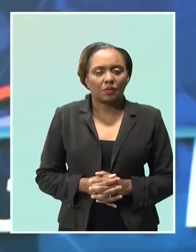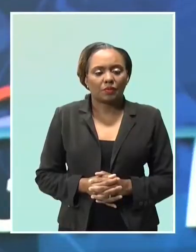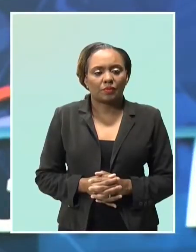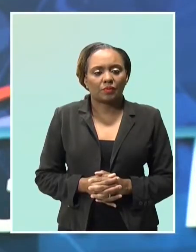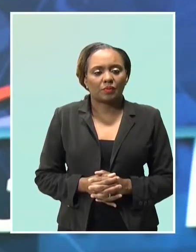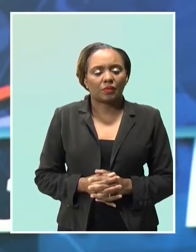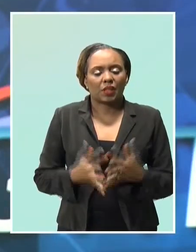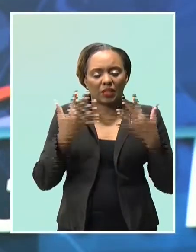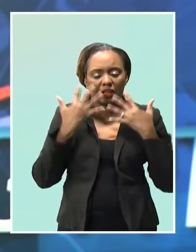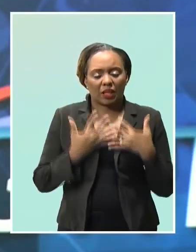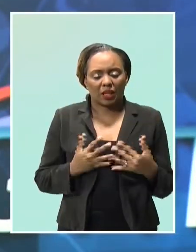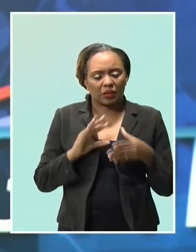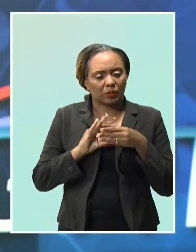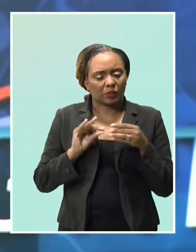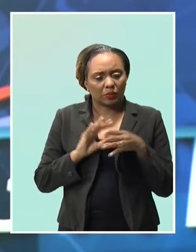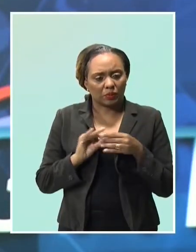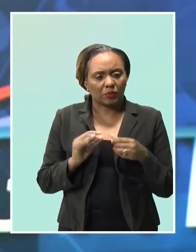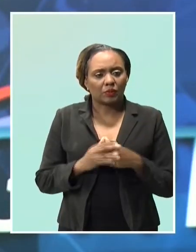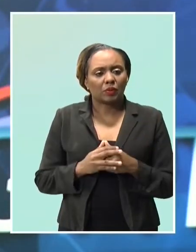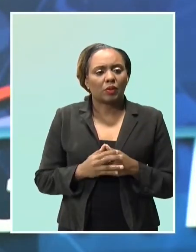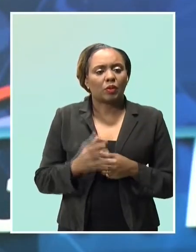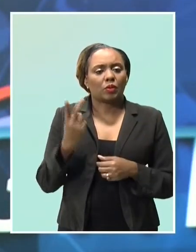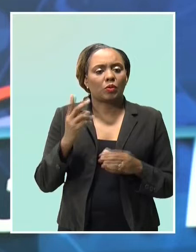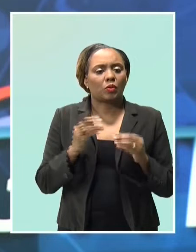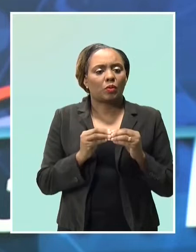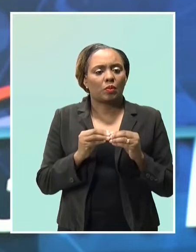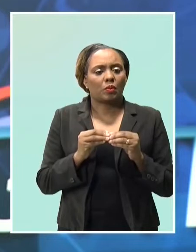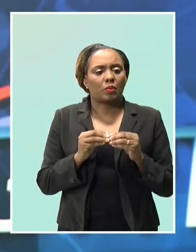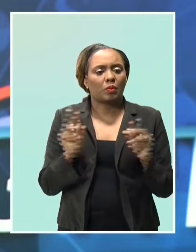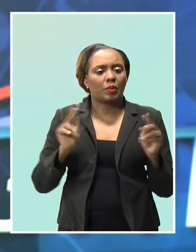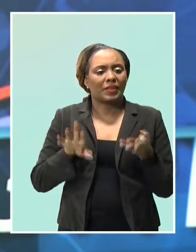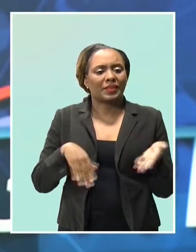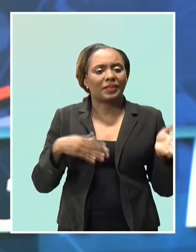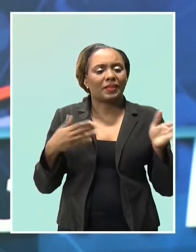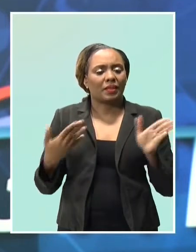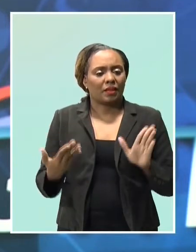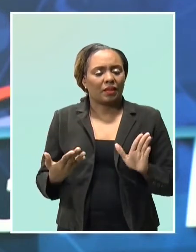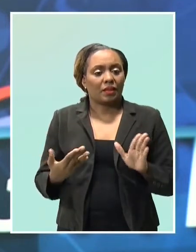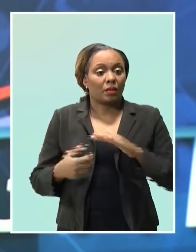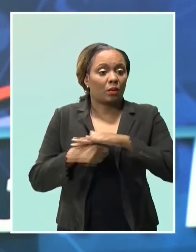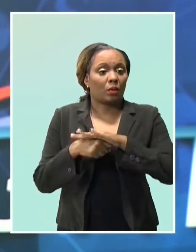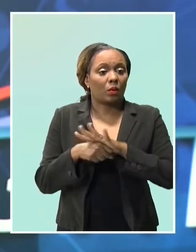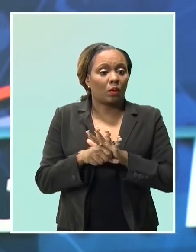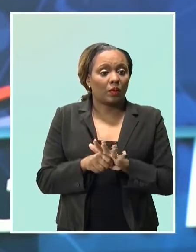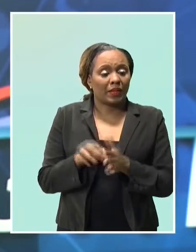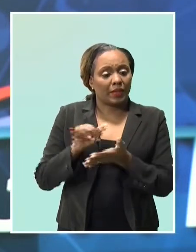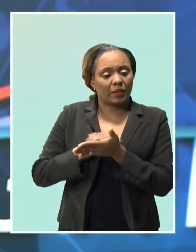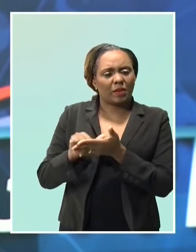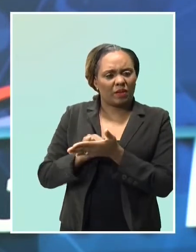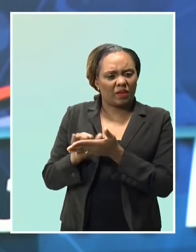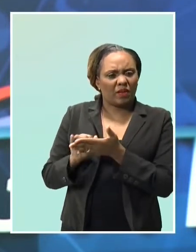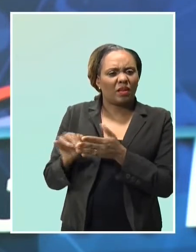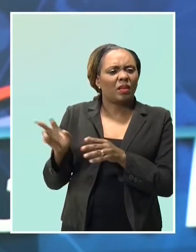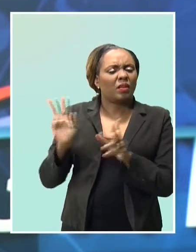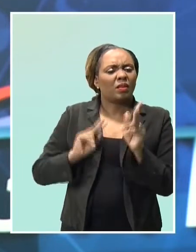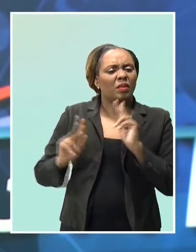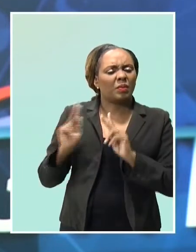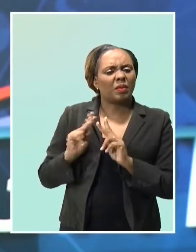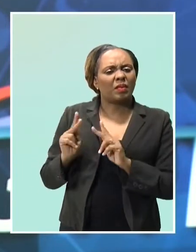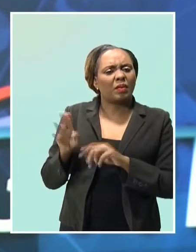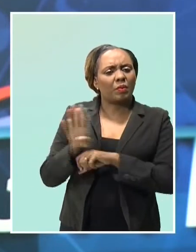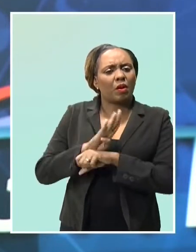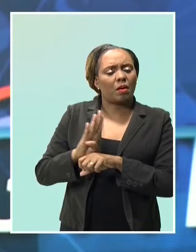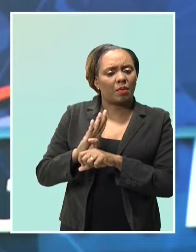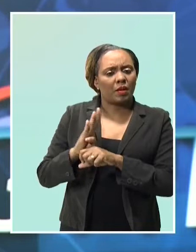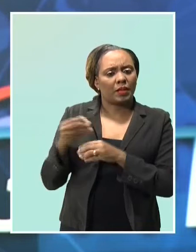Some sad news now. There have been two more COVID-19-related deaths in the Barbadian community in the New York jurisdiction. They are Don Drew Gibbons,